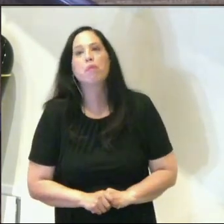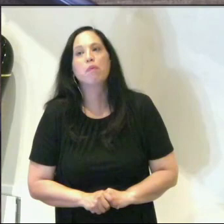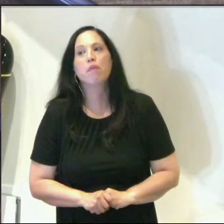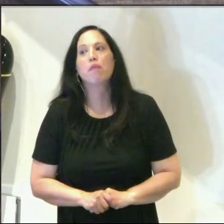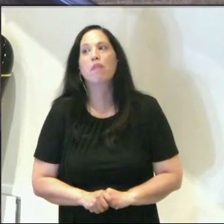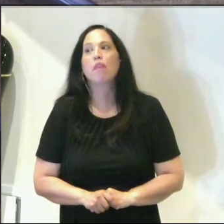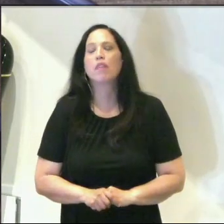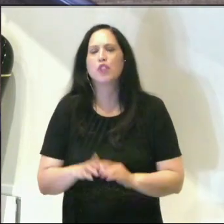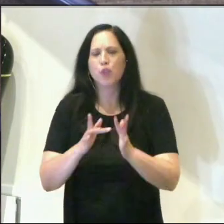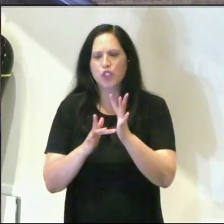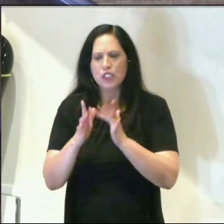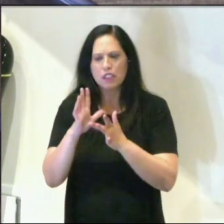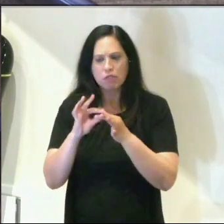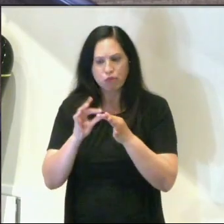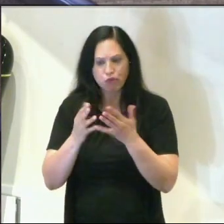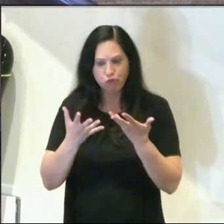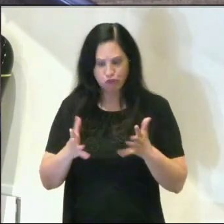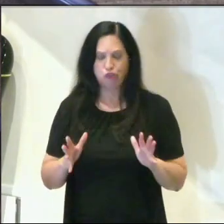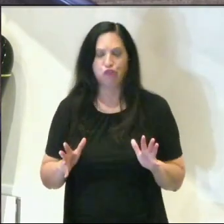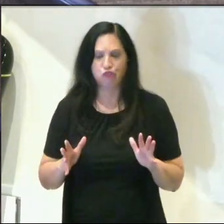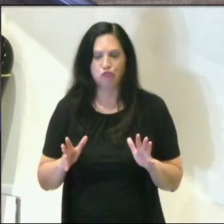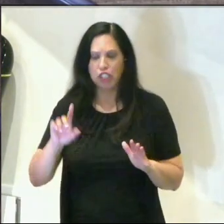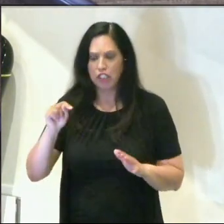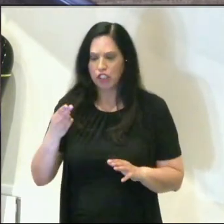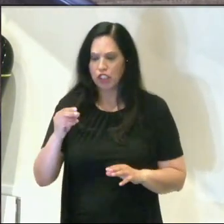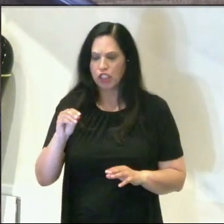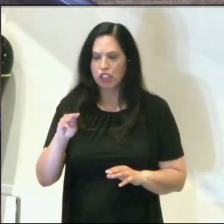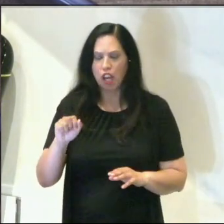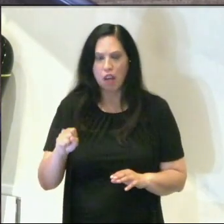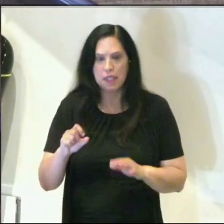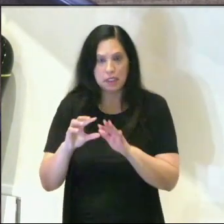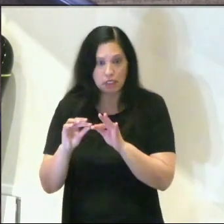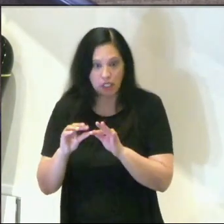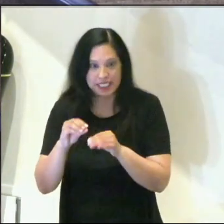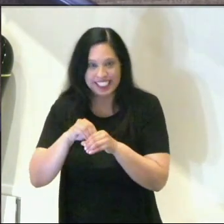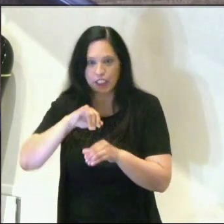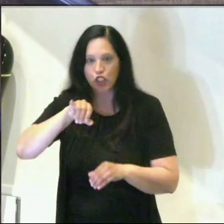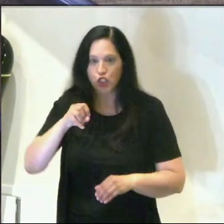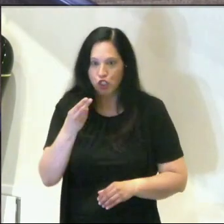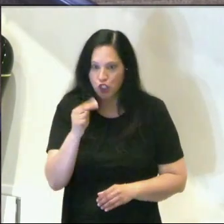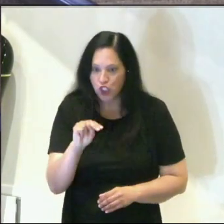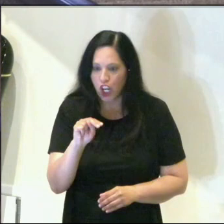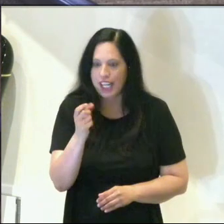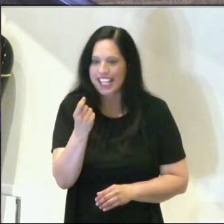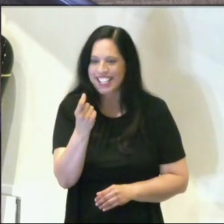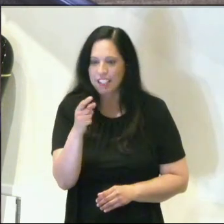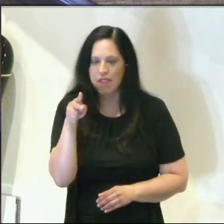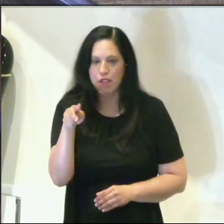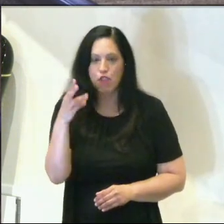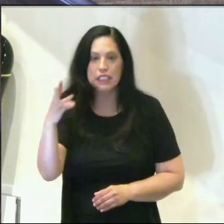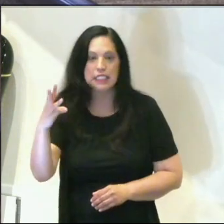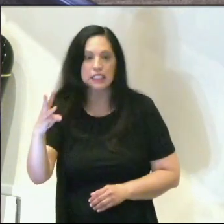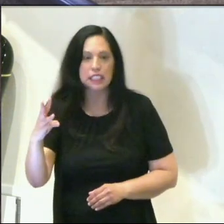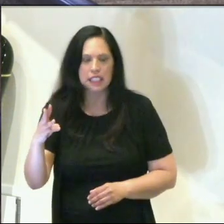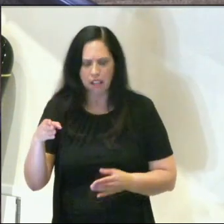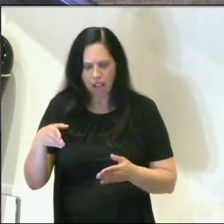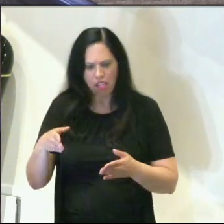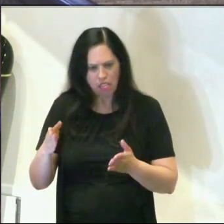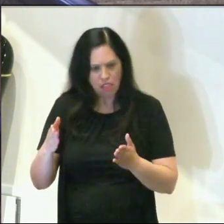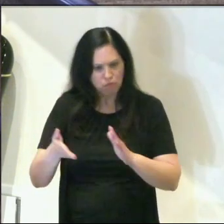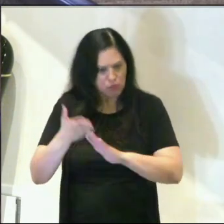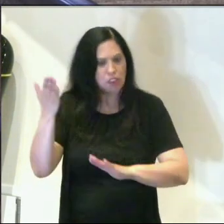After Jesus says that, though, Thomas says this in John 11, 16. Let us go